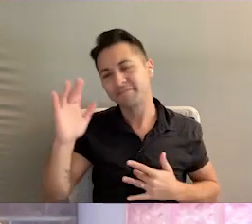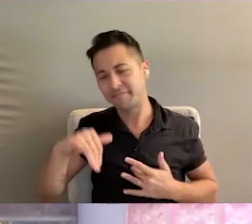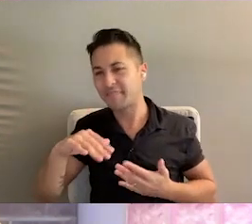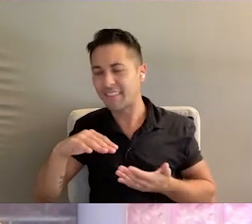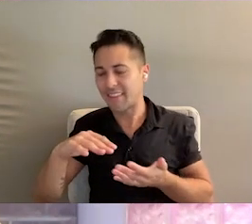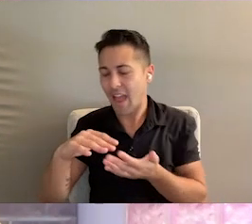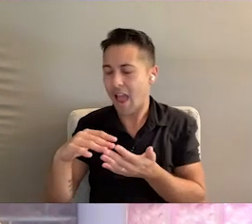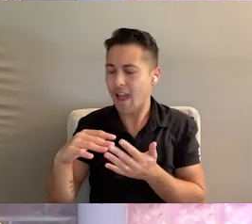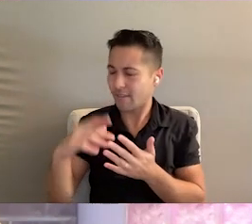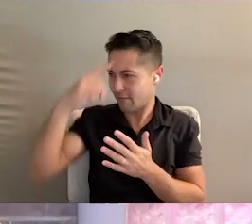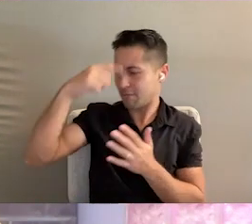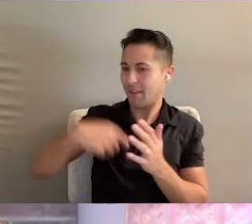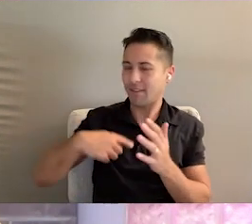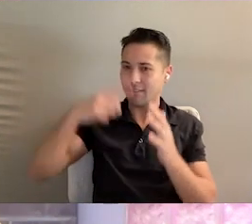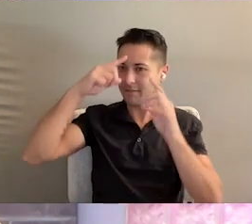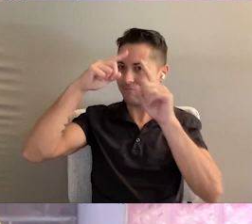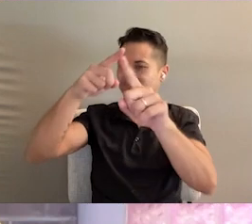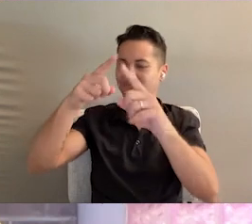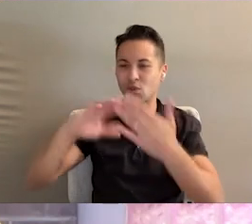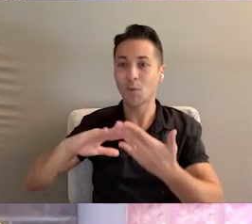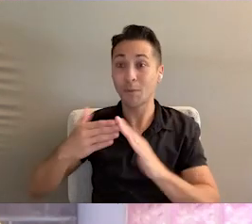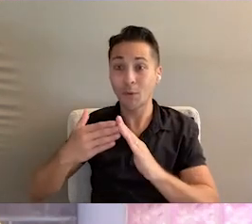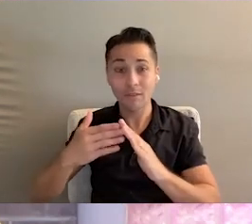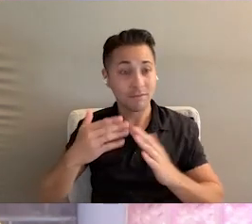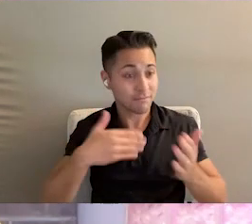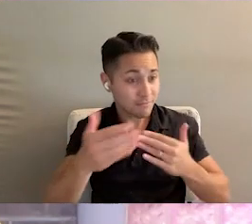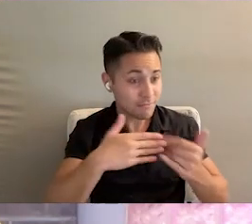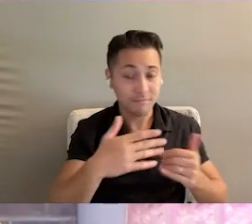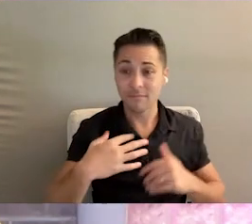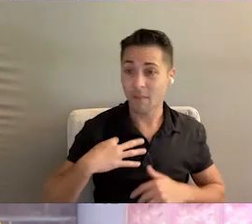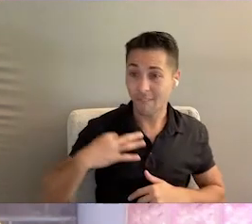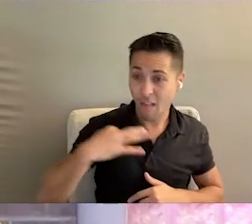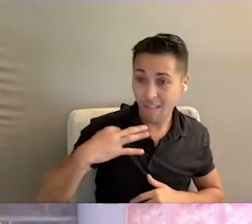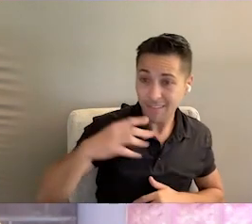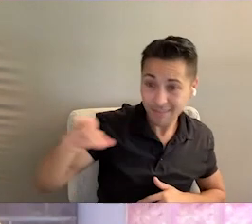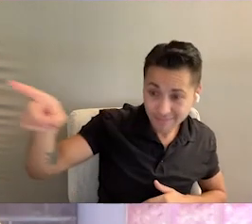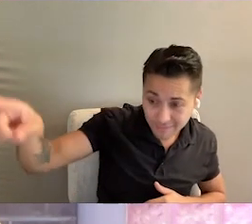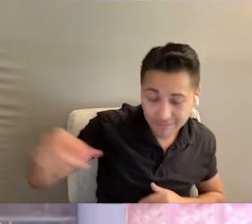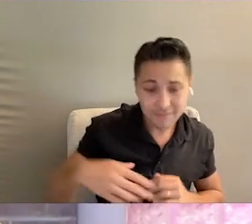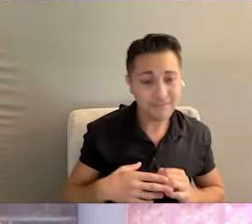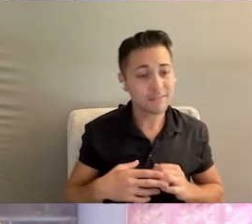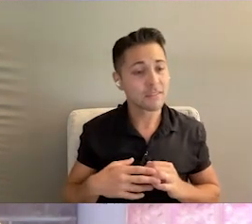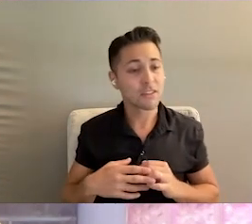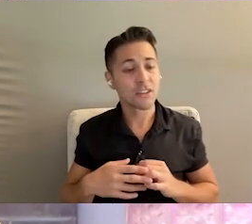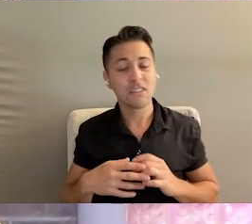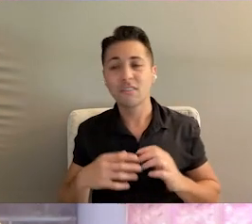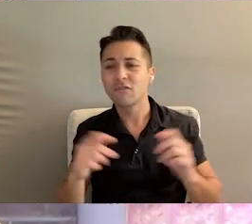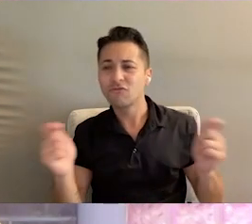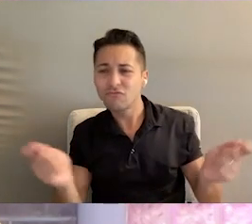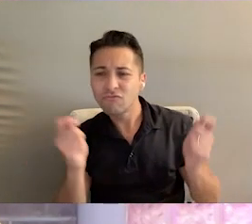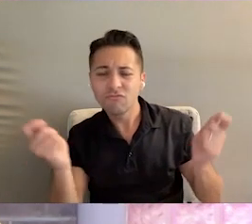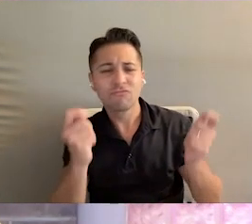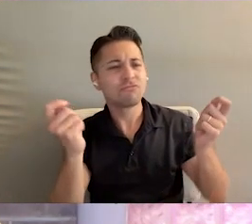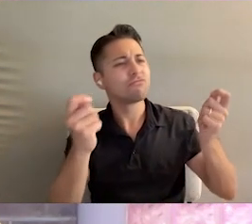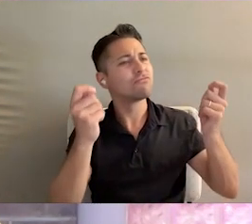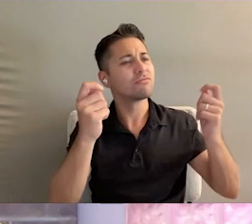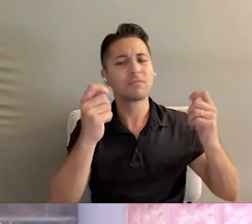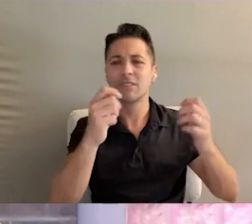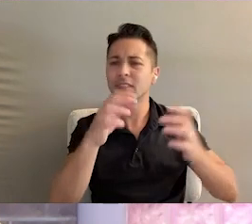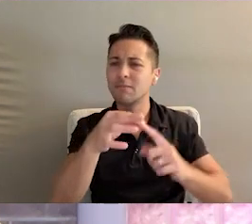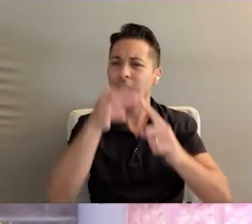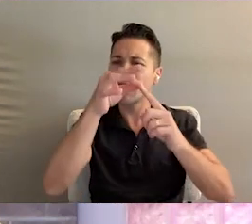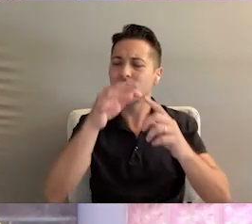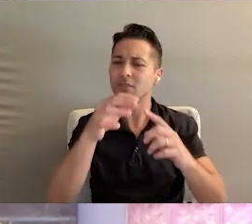is all about. Whether it's in a ball field as a volunteer in New Smyrna, cheering on Special Olympics of Florida